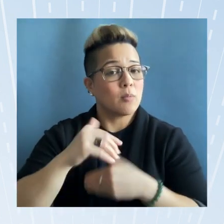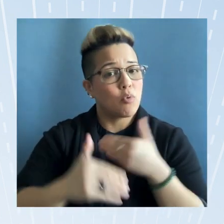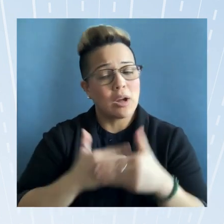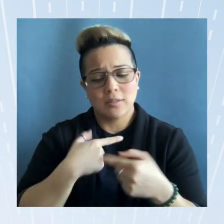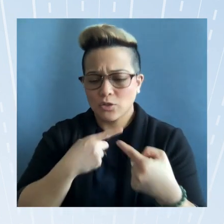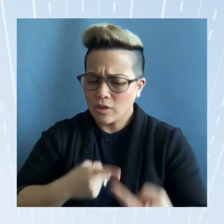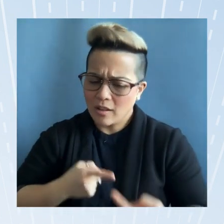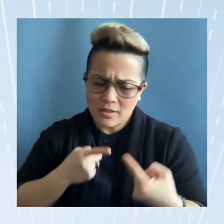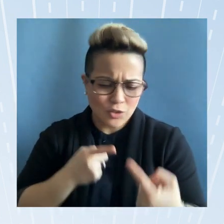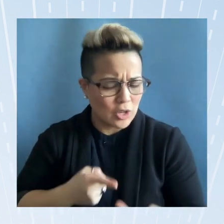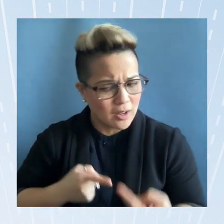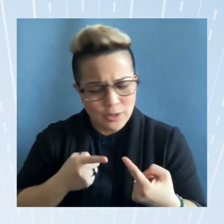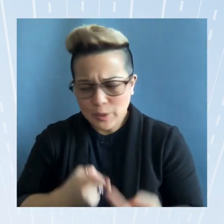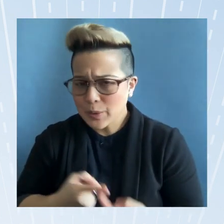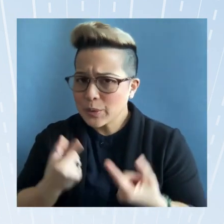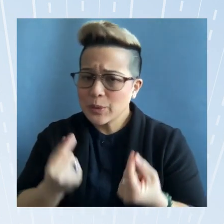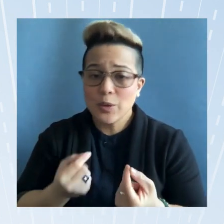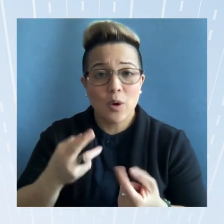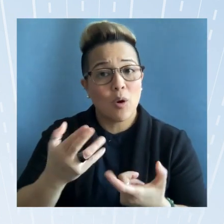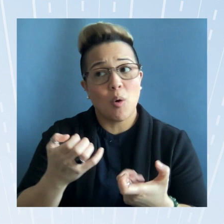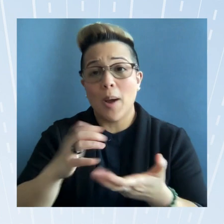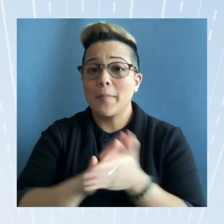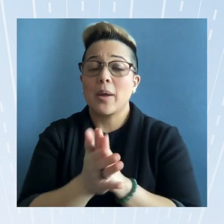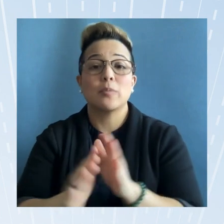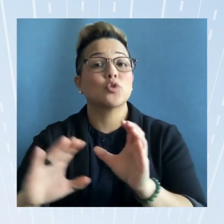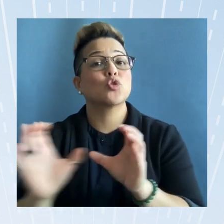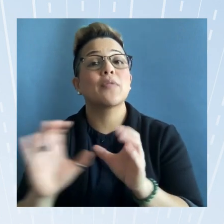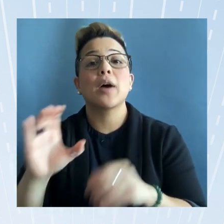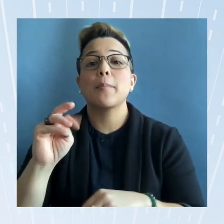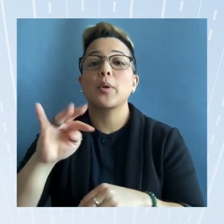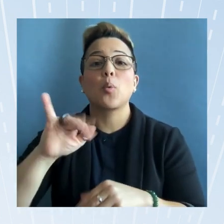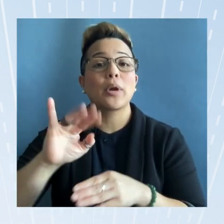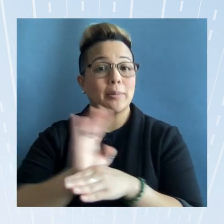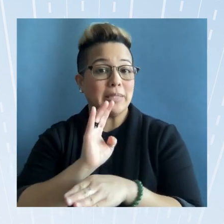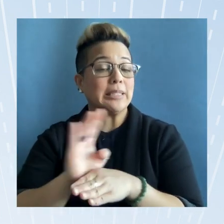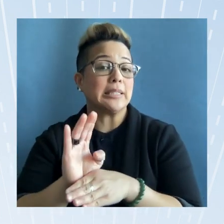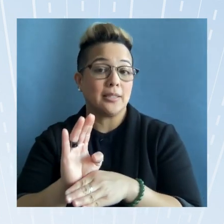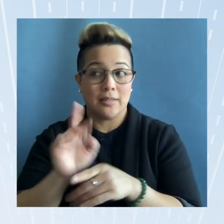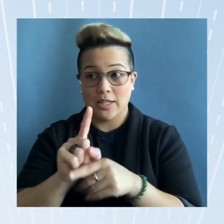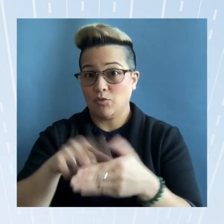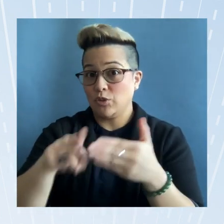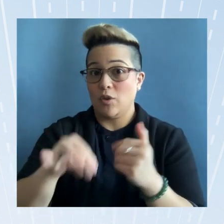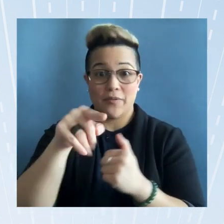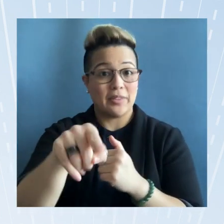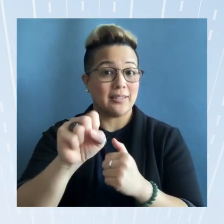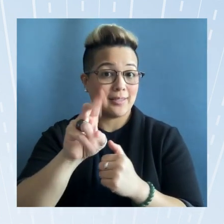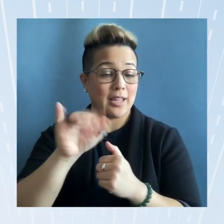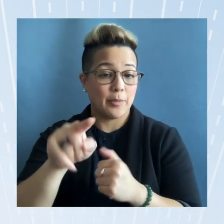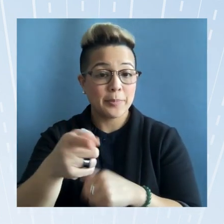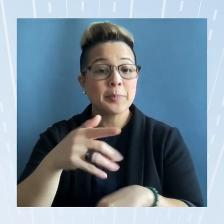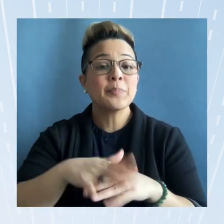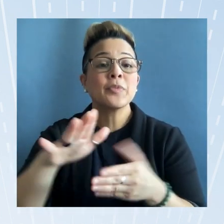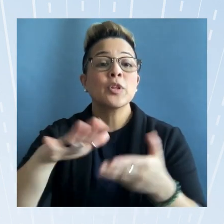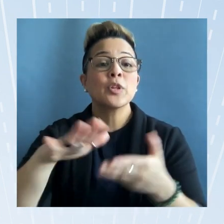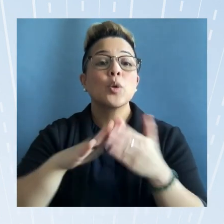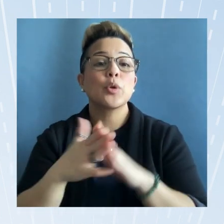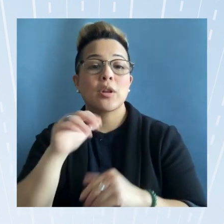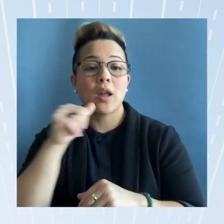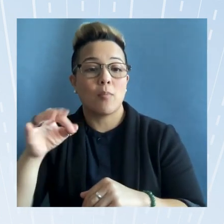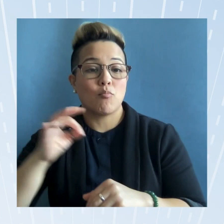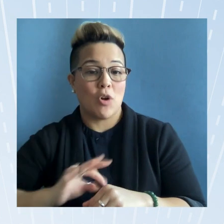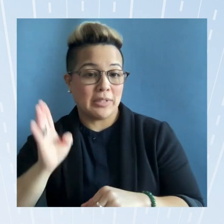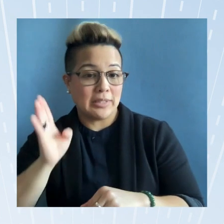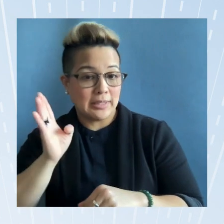um or becoming a certified minority business as a result of the summit on the community nonprofit side